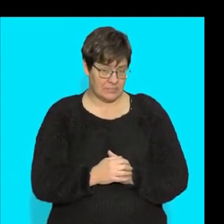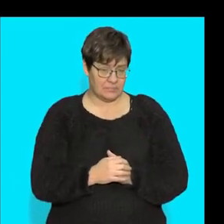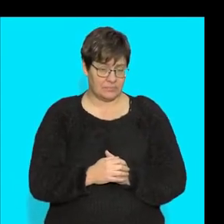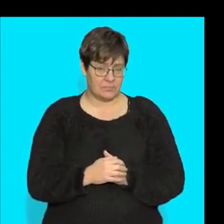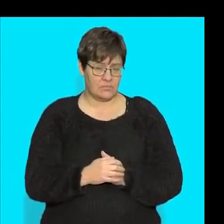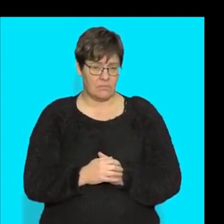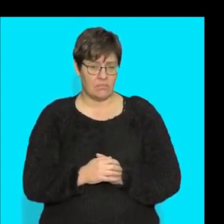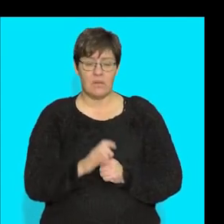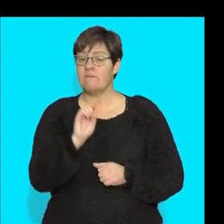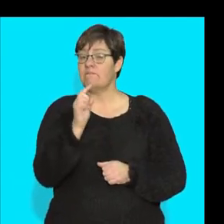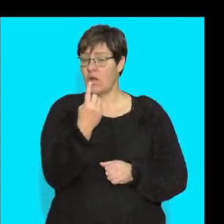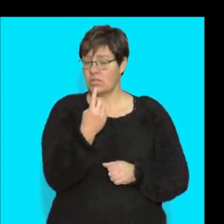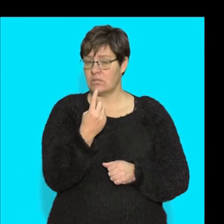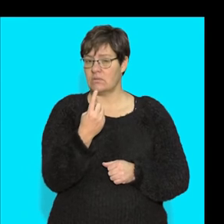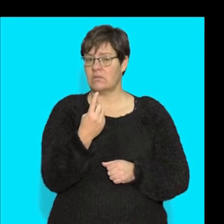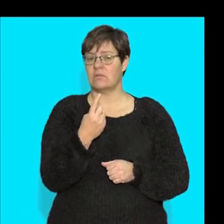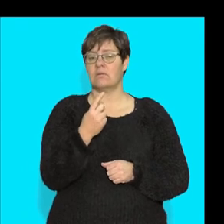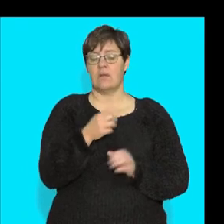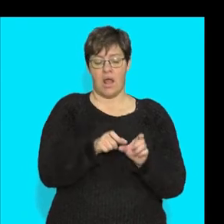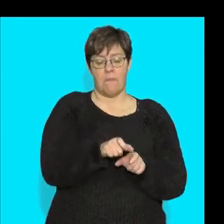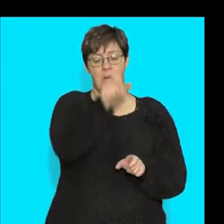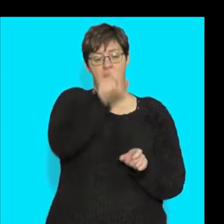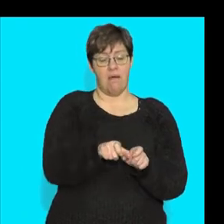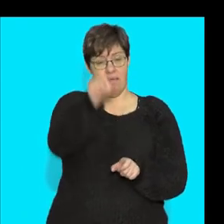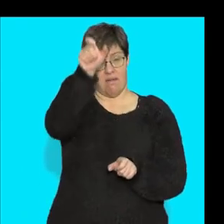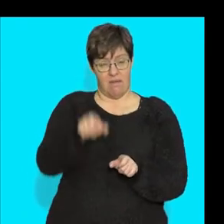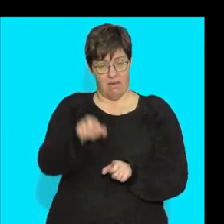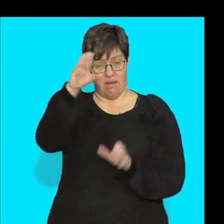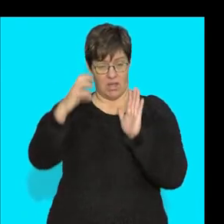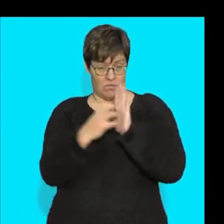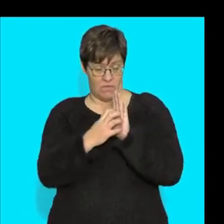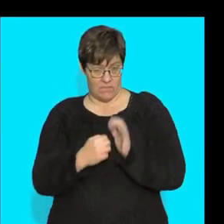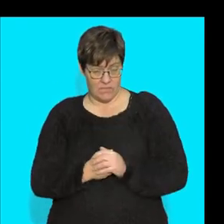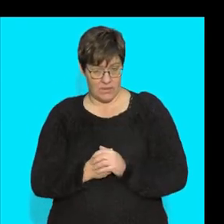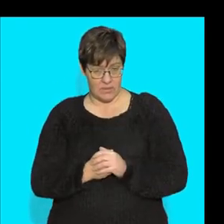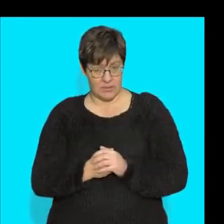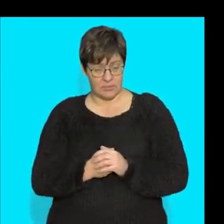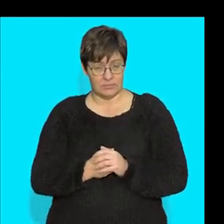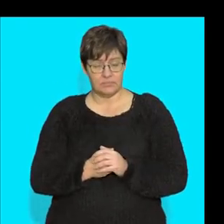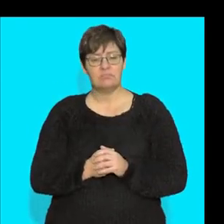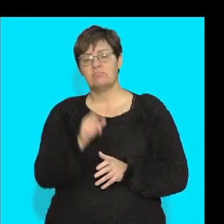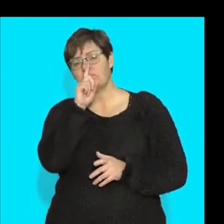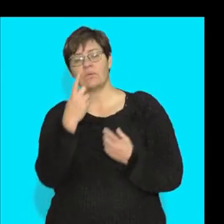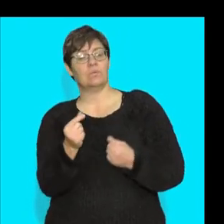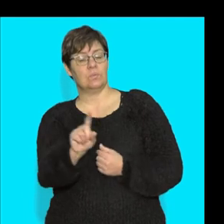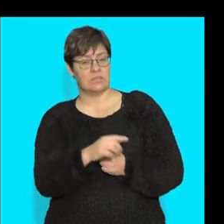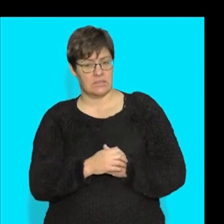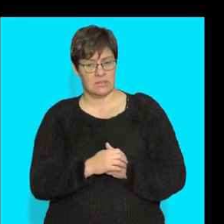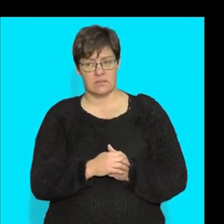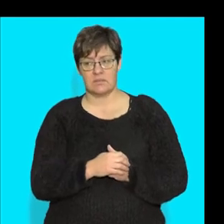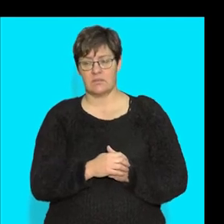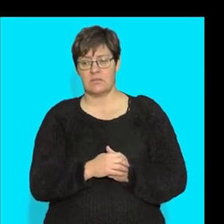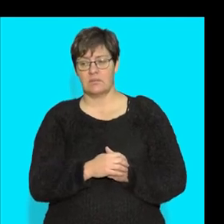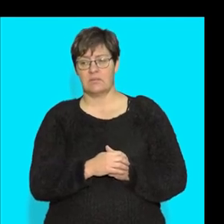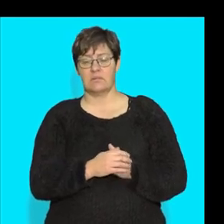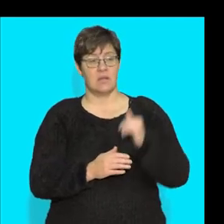is draw a bar graph. So when we draw a bar graph, what are we going to do over here? We're going to